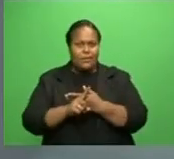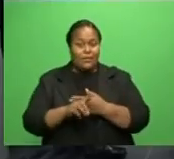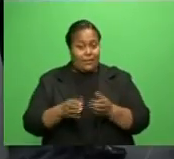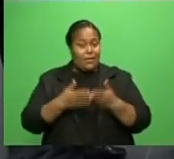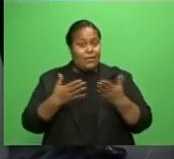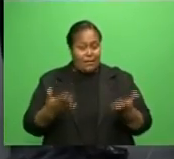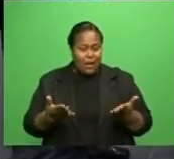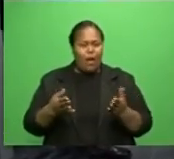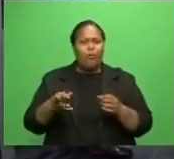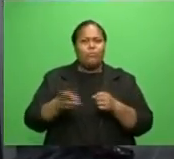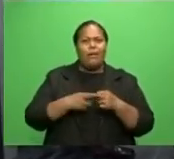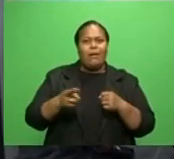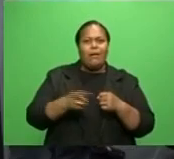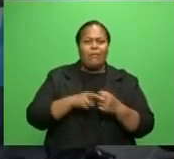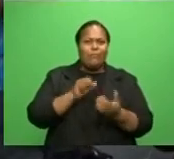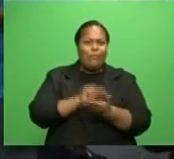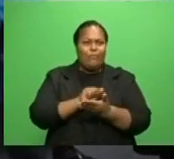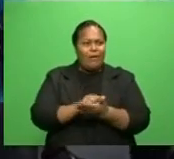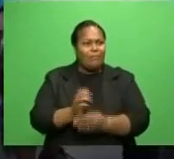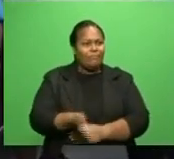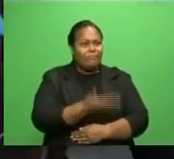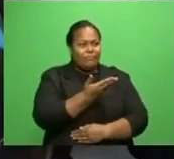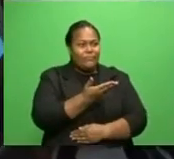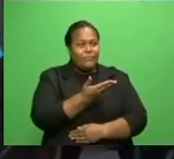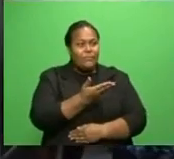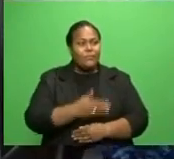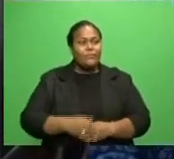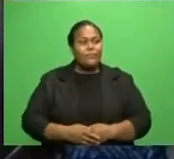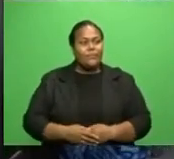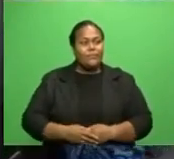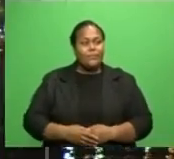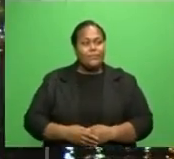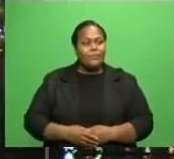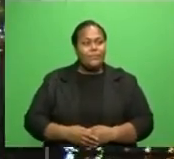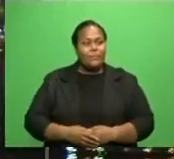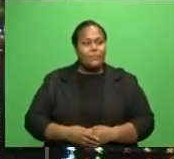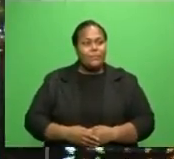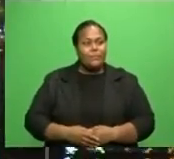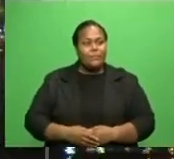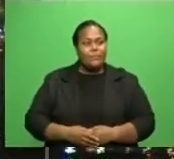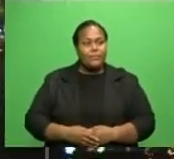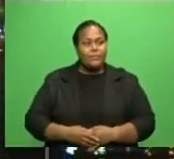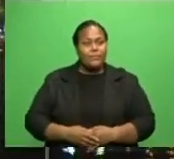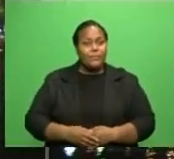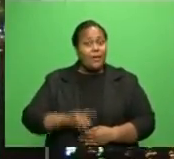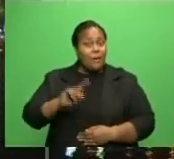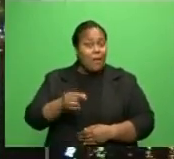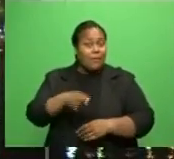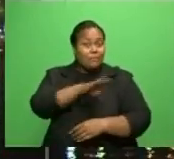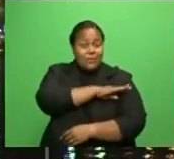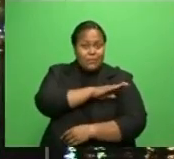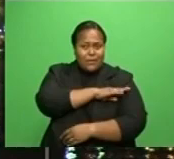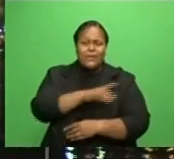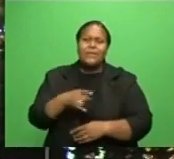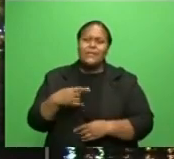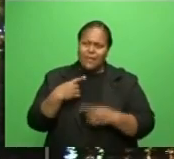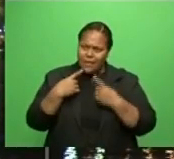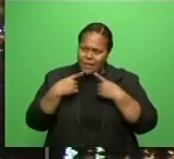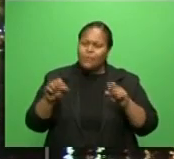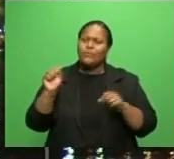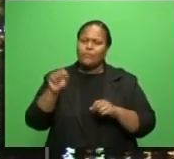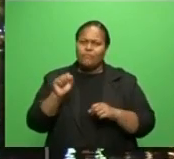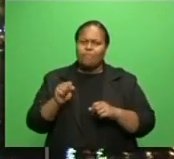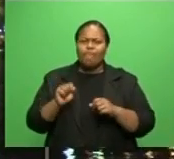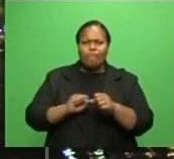been carried out on the post. Pranita Prakash, FBC News. Meanwhile, the Prime Minister says while the effects of COVID-19